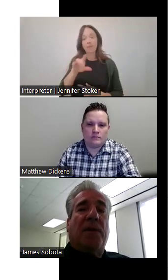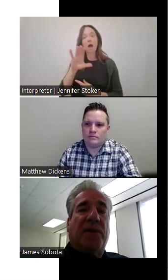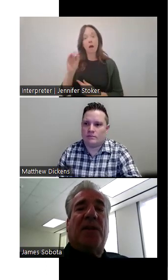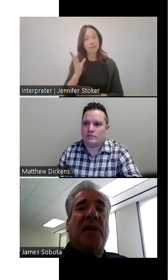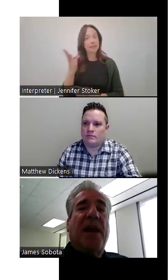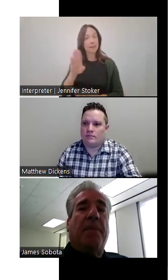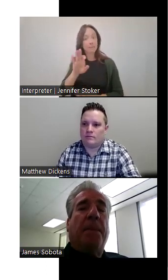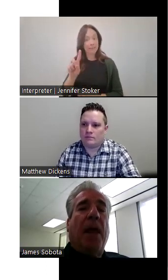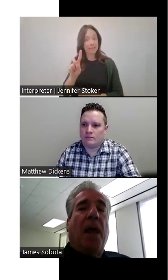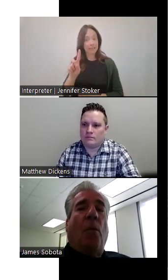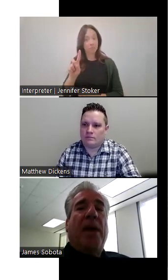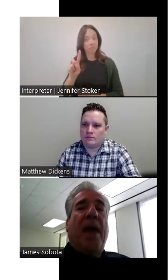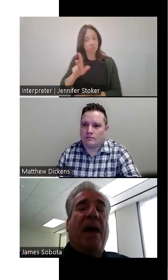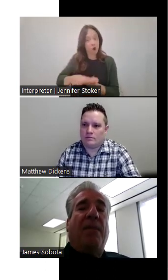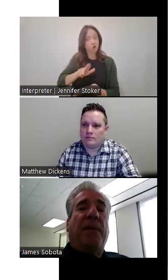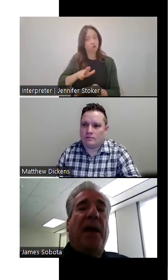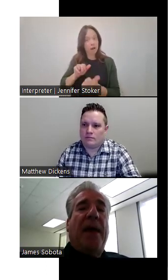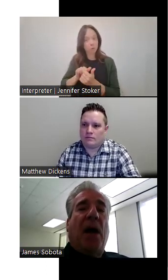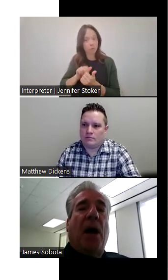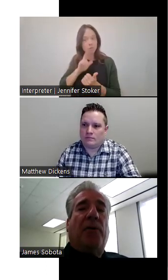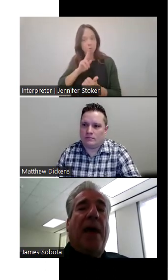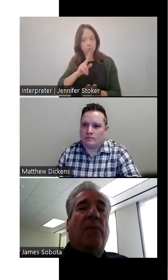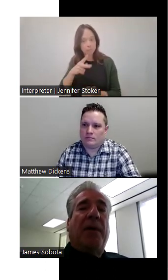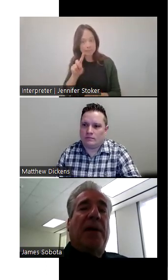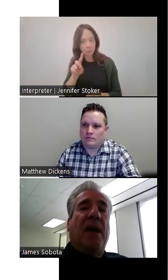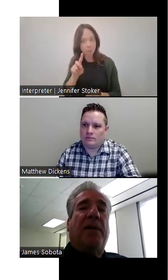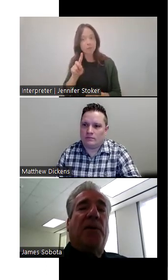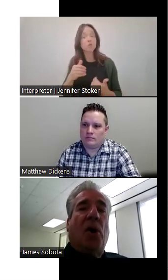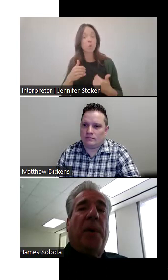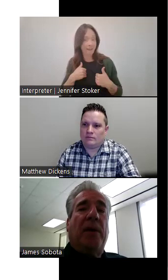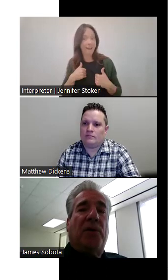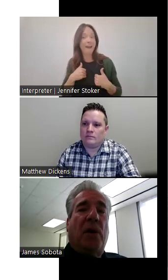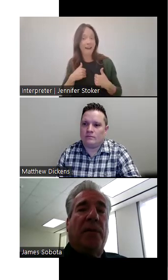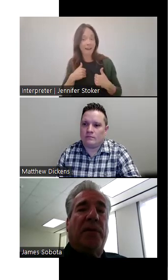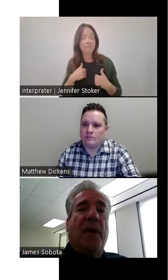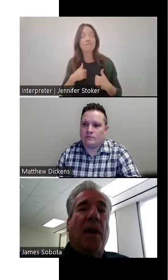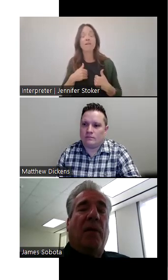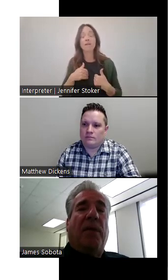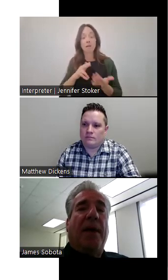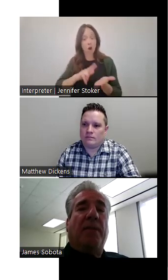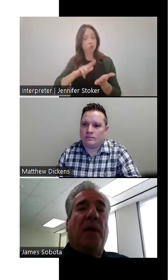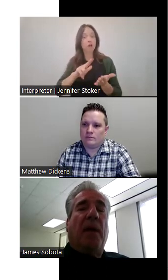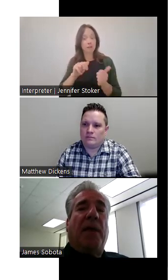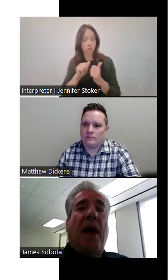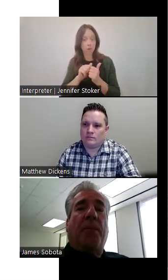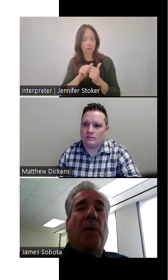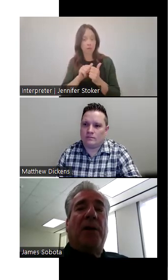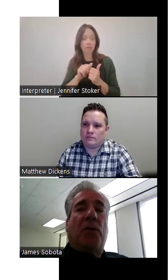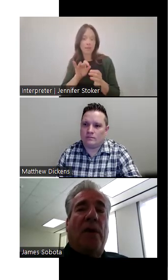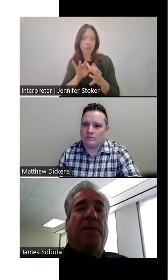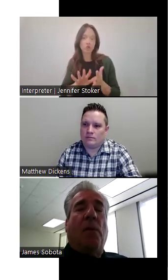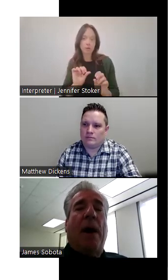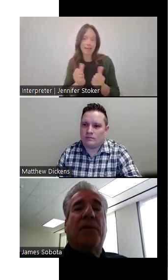So since then we have a contract with a deaf interpreting service that they